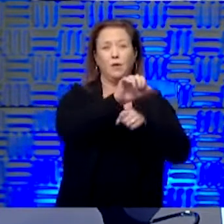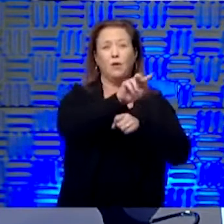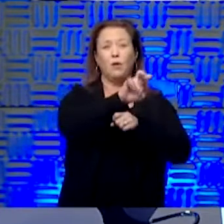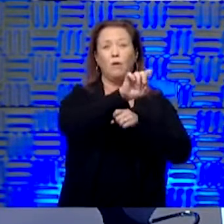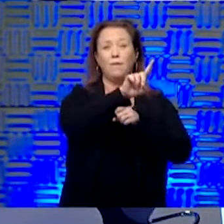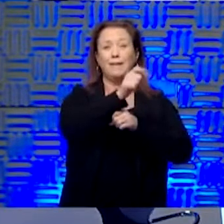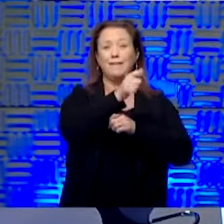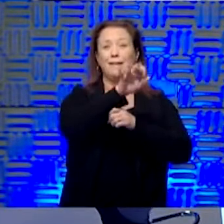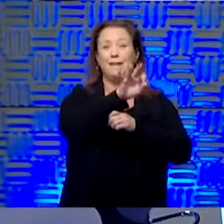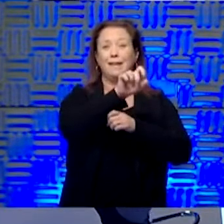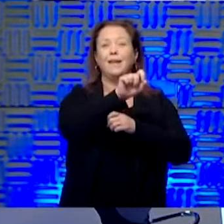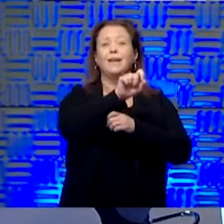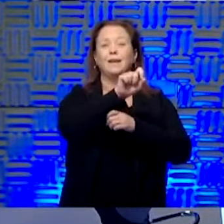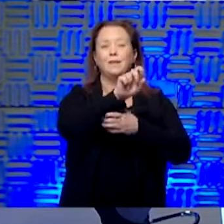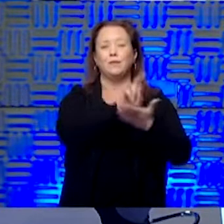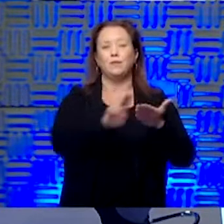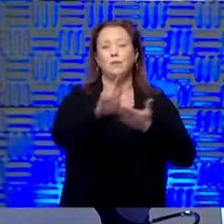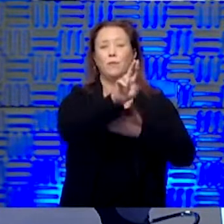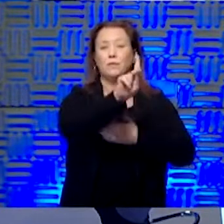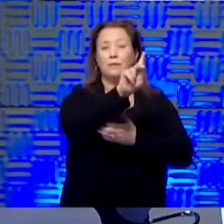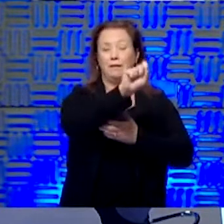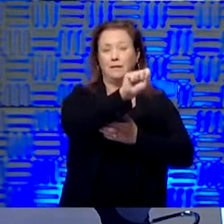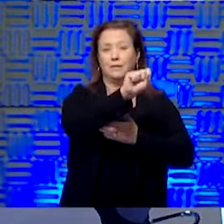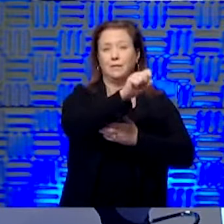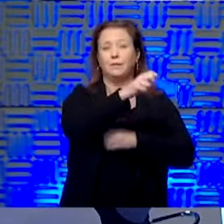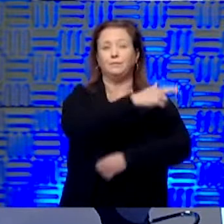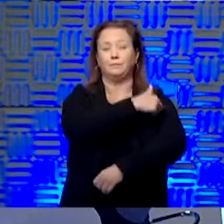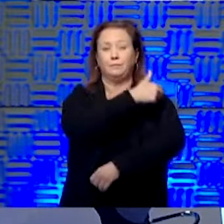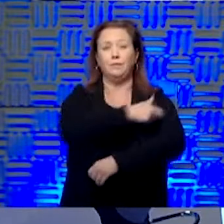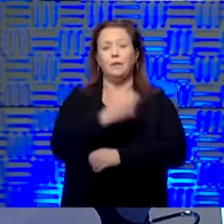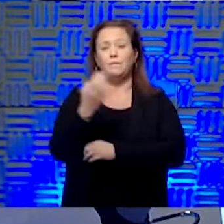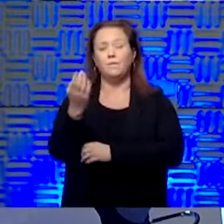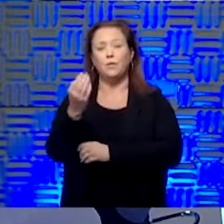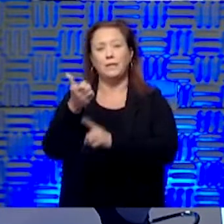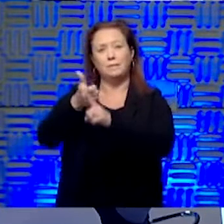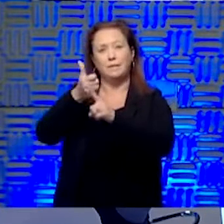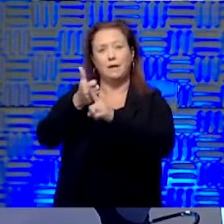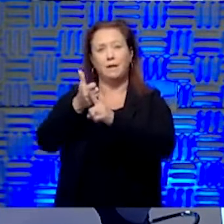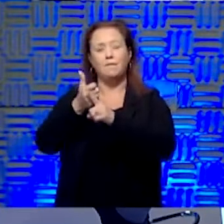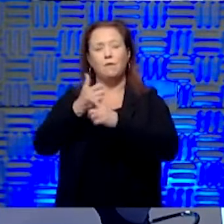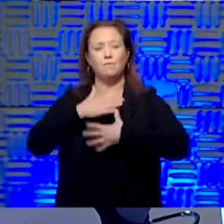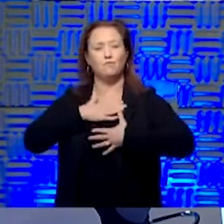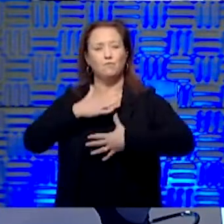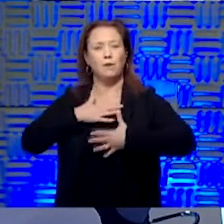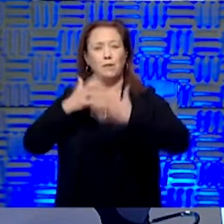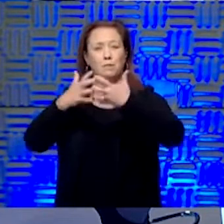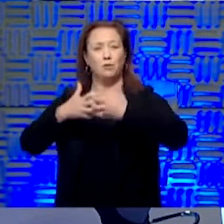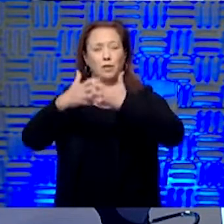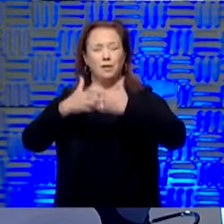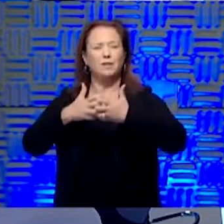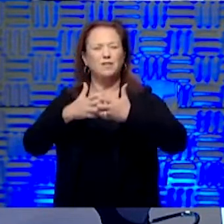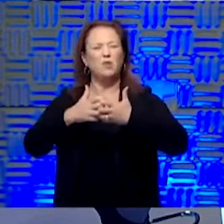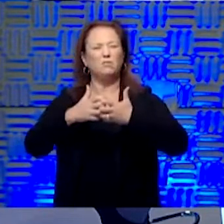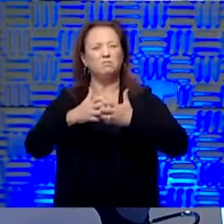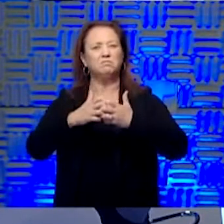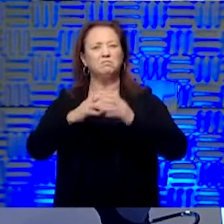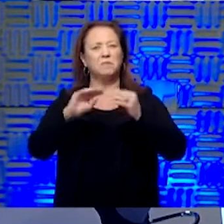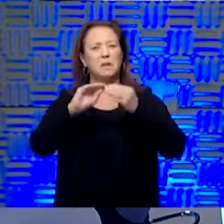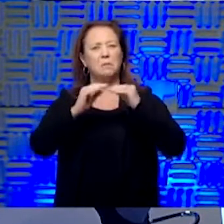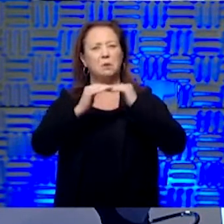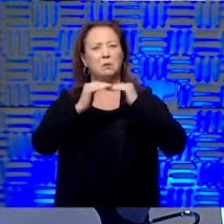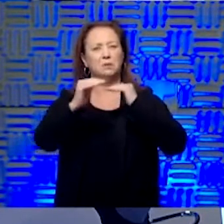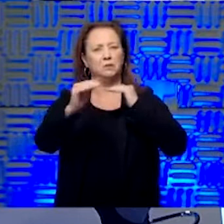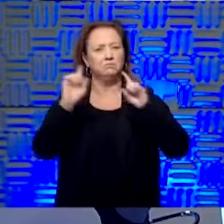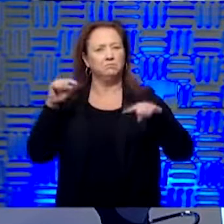-19 here at the University of Kansas Hospital. And we had 14 of those patients were on ventilators. So our numbers being about the same last couple of days,